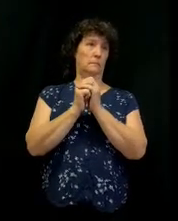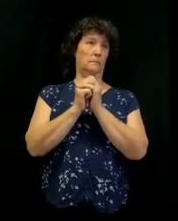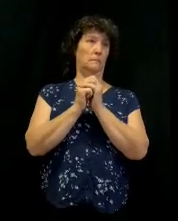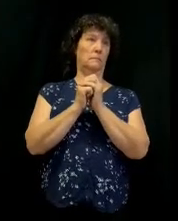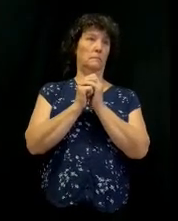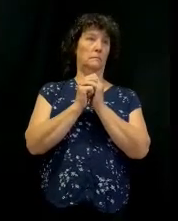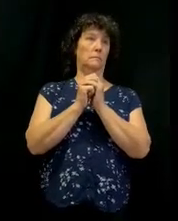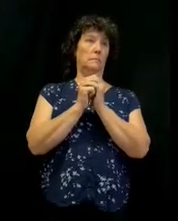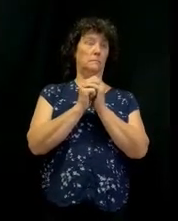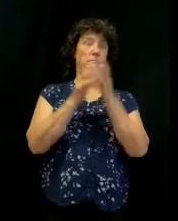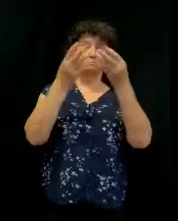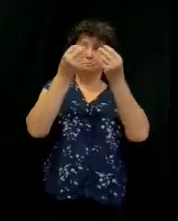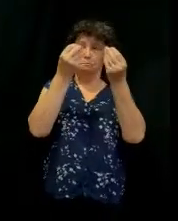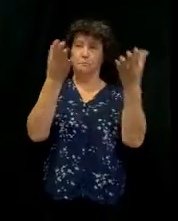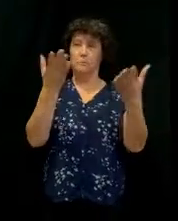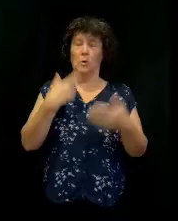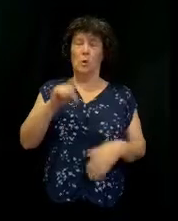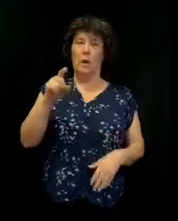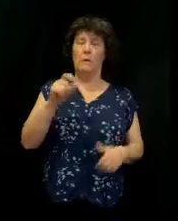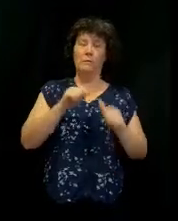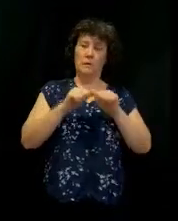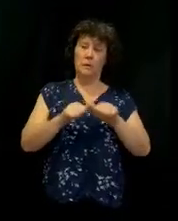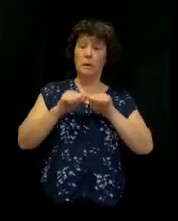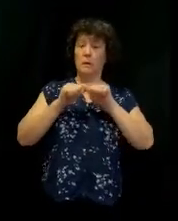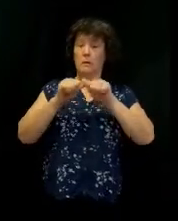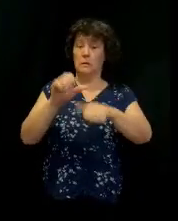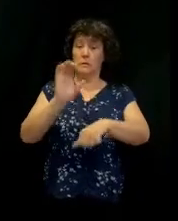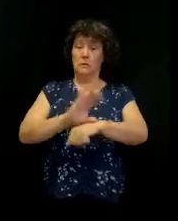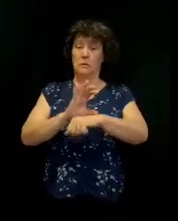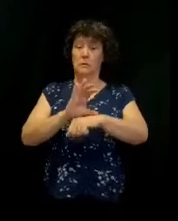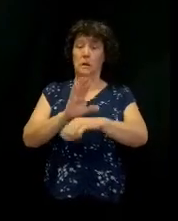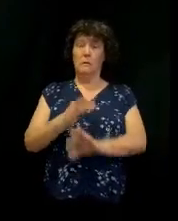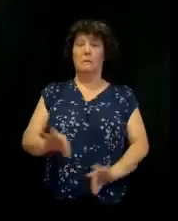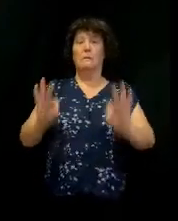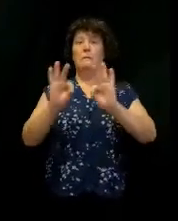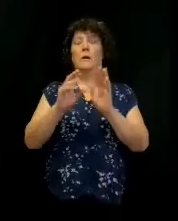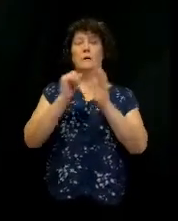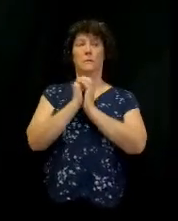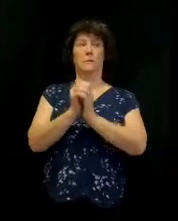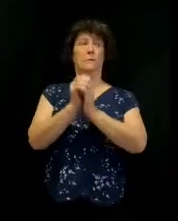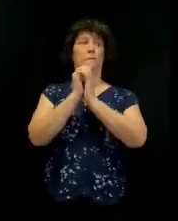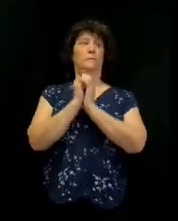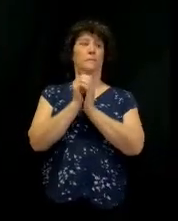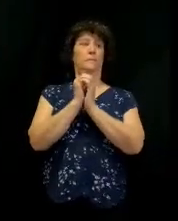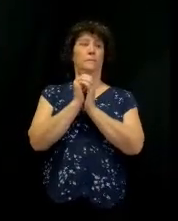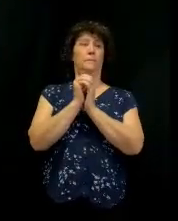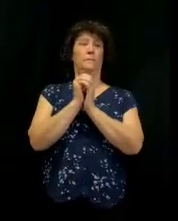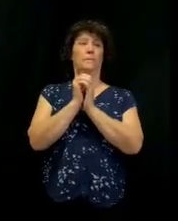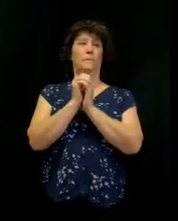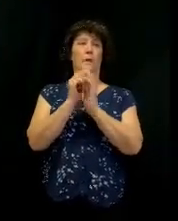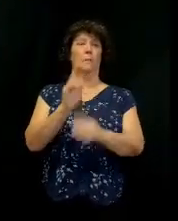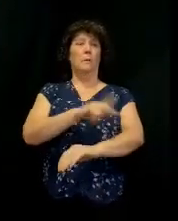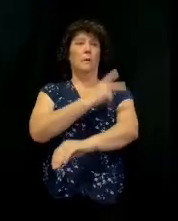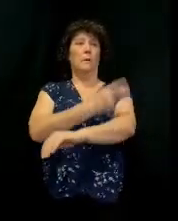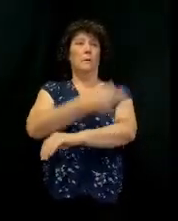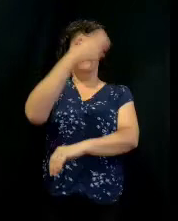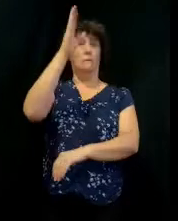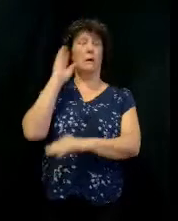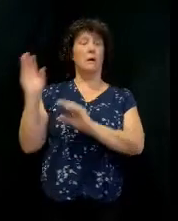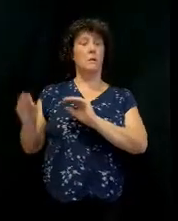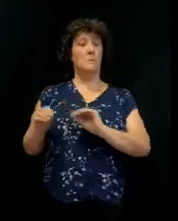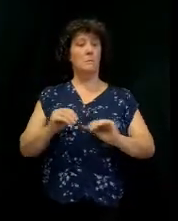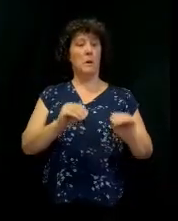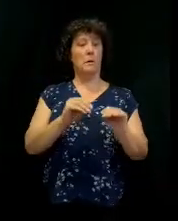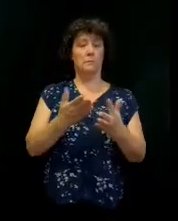I want you to know, we have to continue as a church to value worship. Listen, the power of God moves